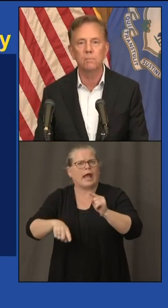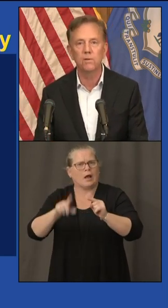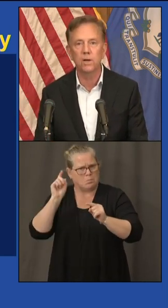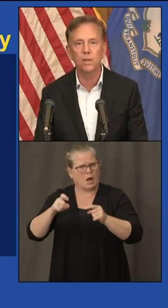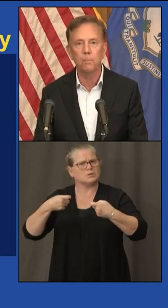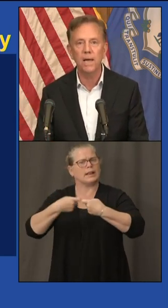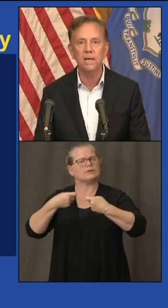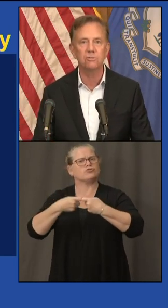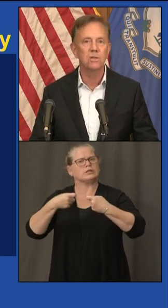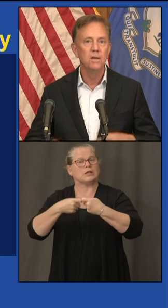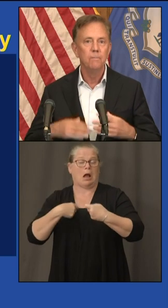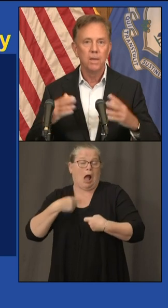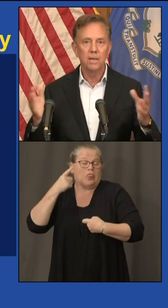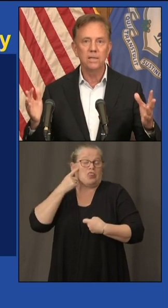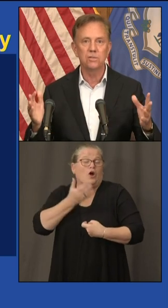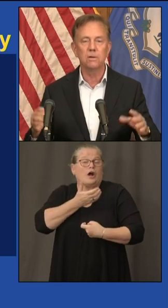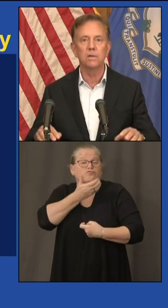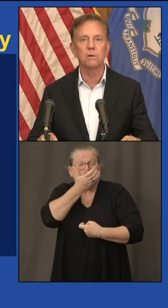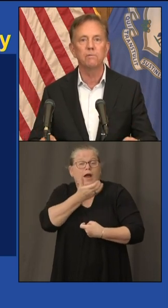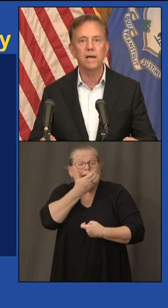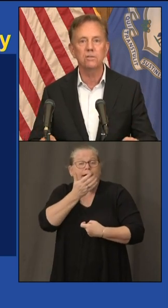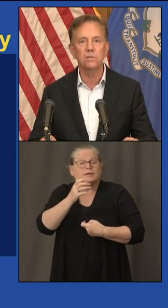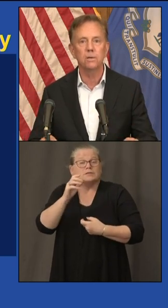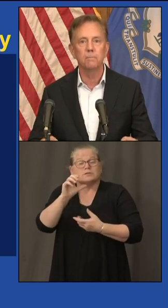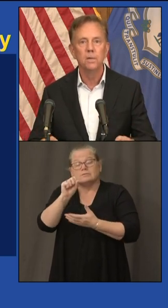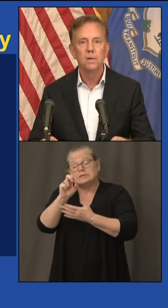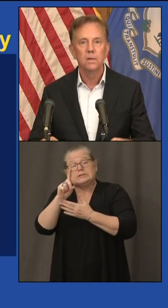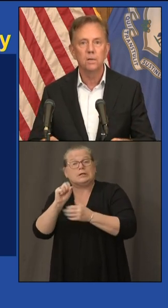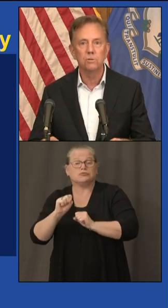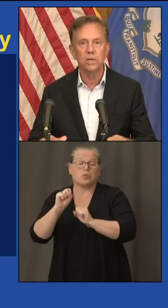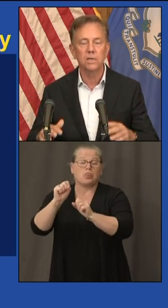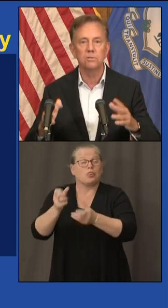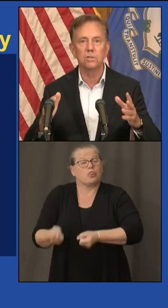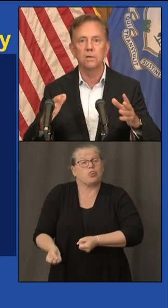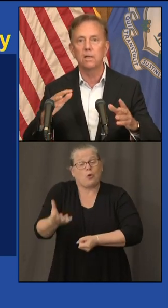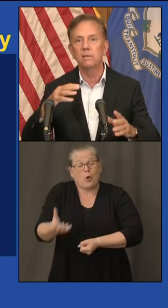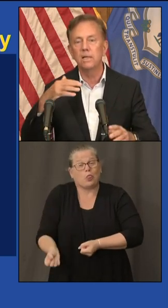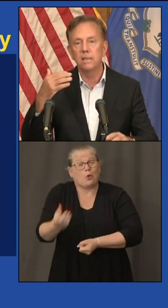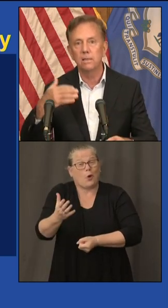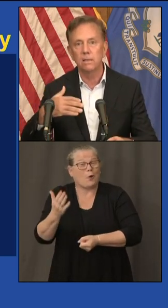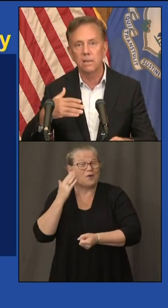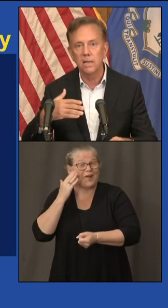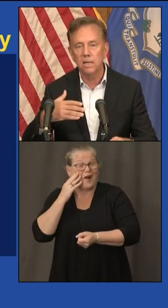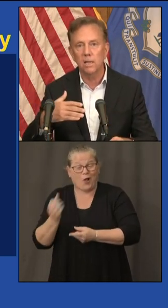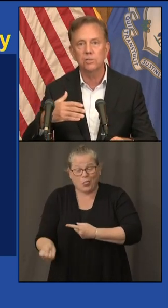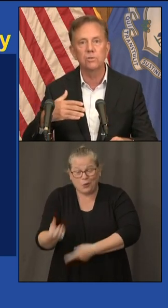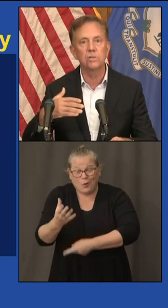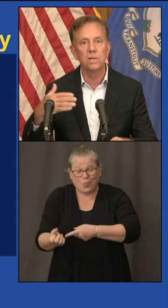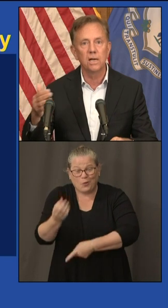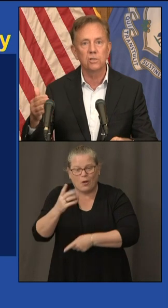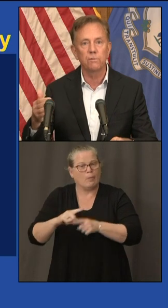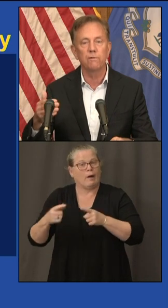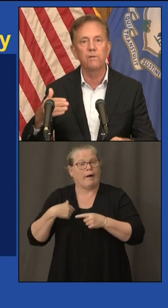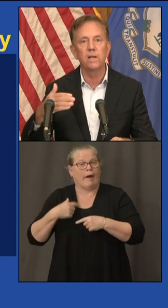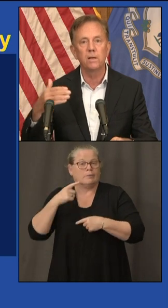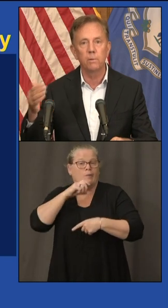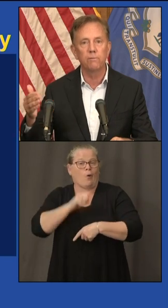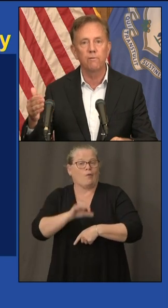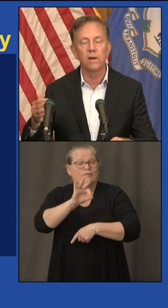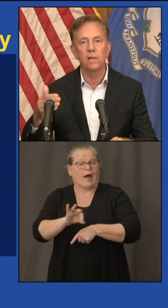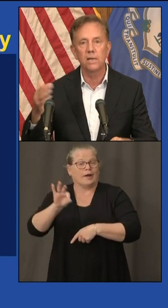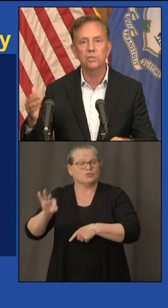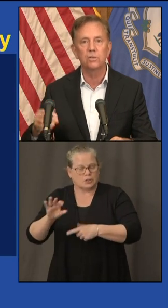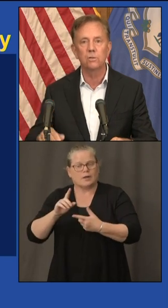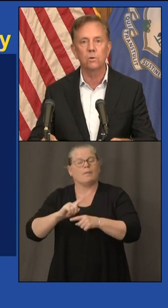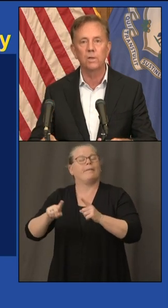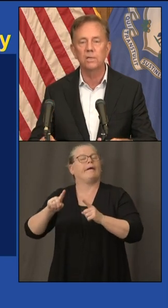seed but i'm living in the past and these uh you know vast um you know chickens uh they need they need electricity not just for feeding but